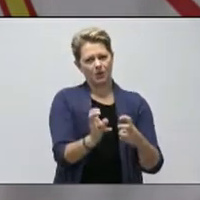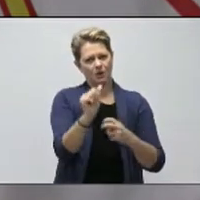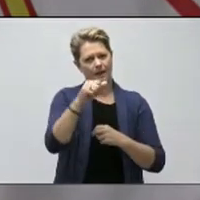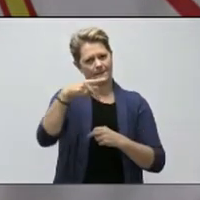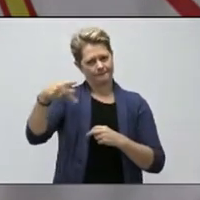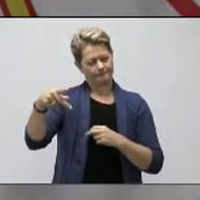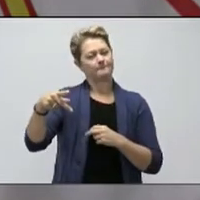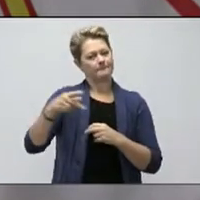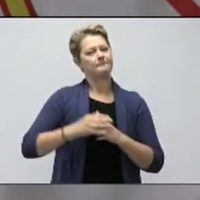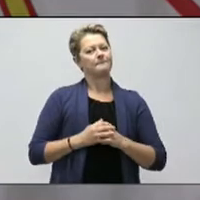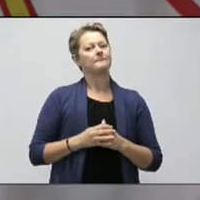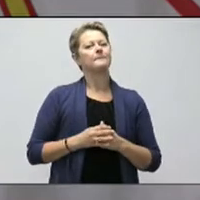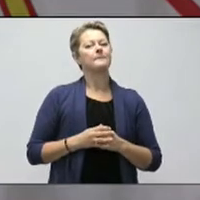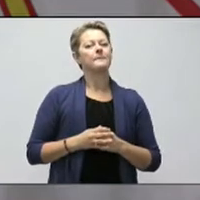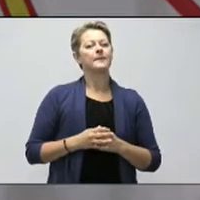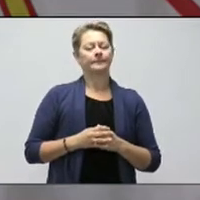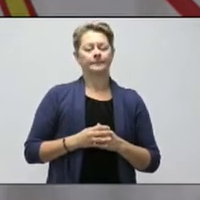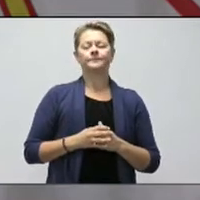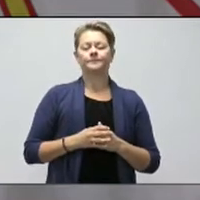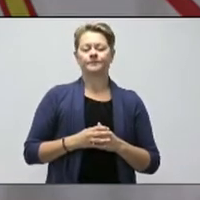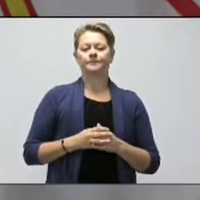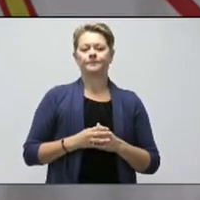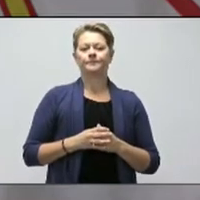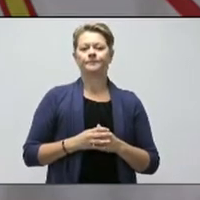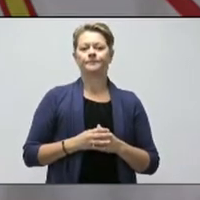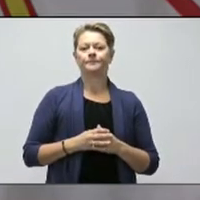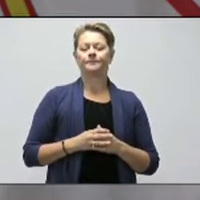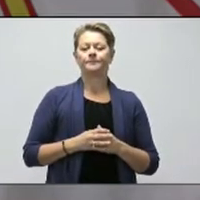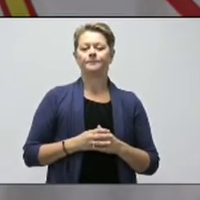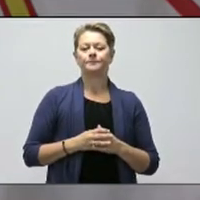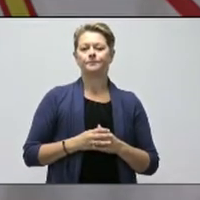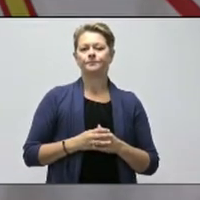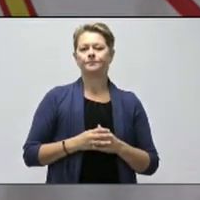that was part of their everyday life.